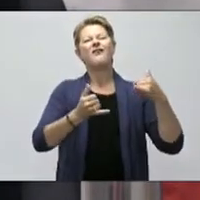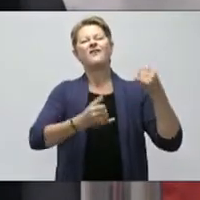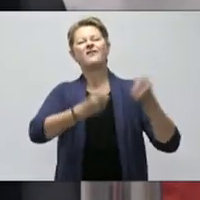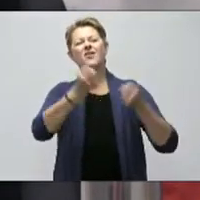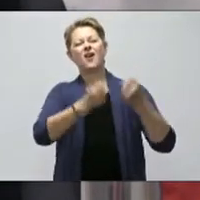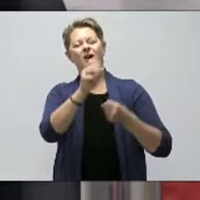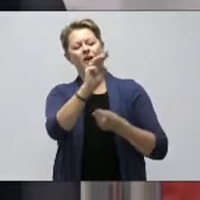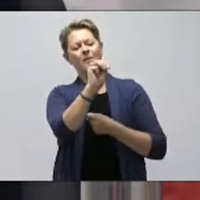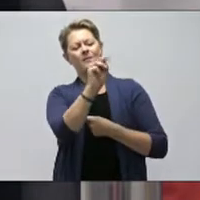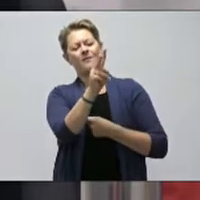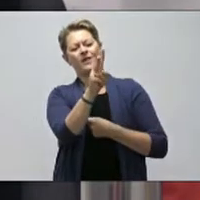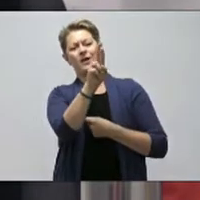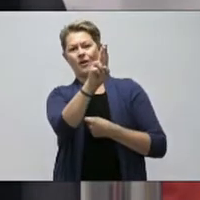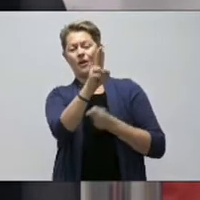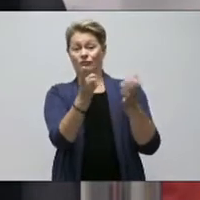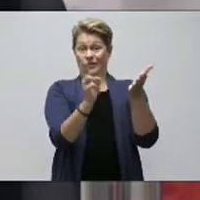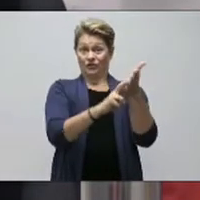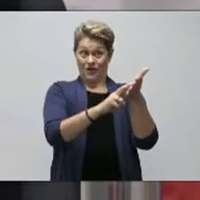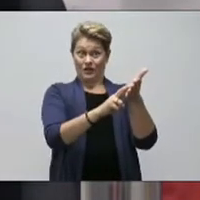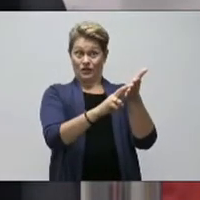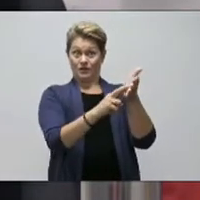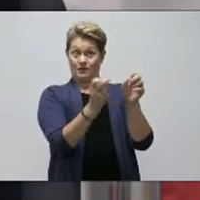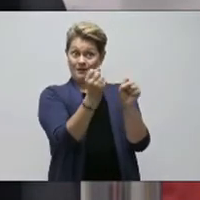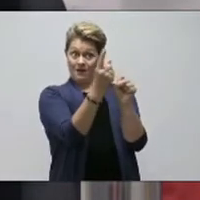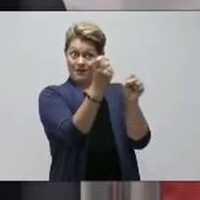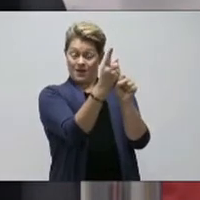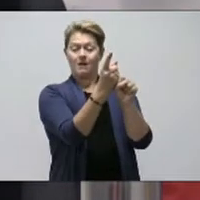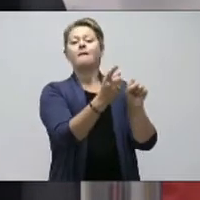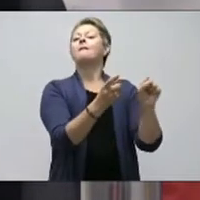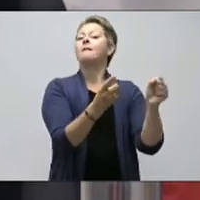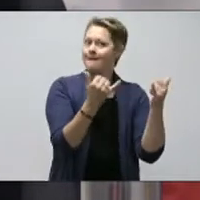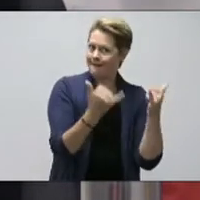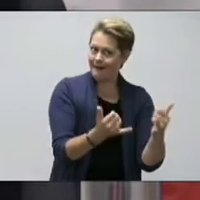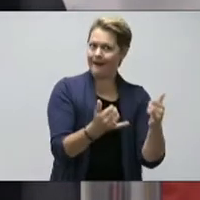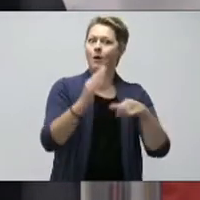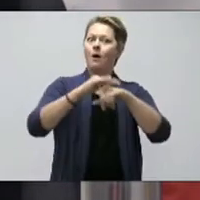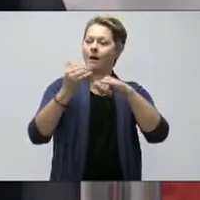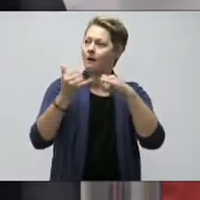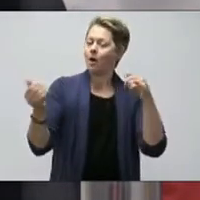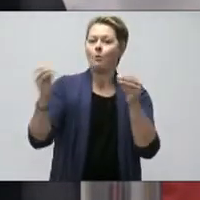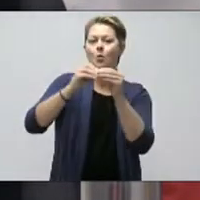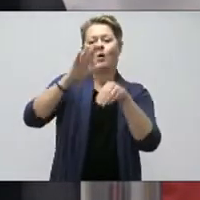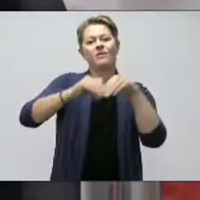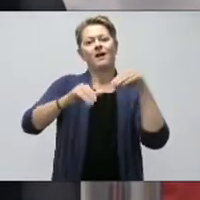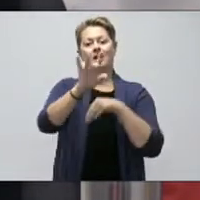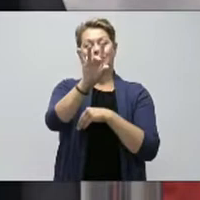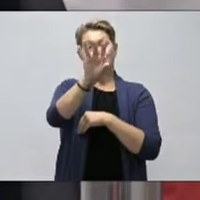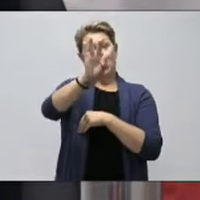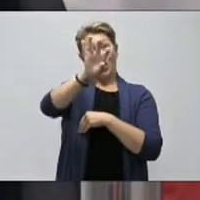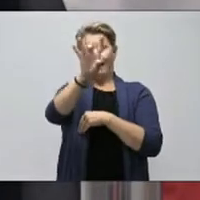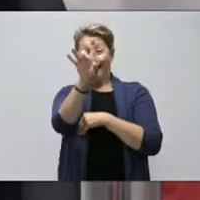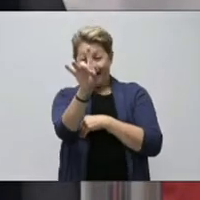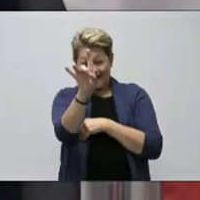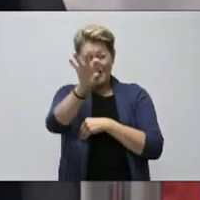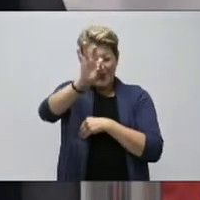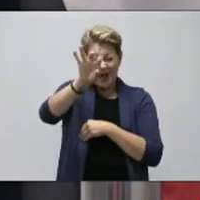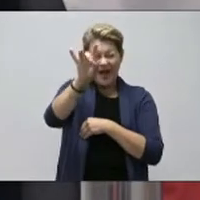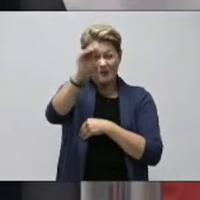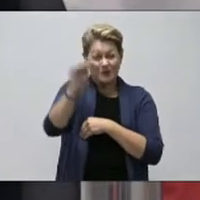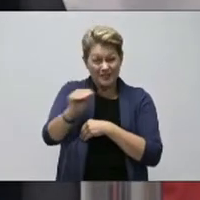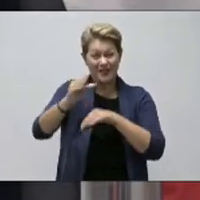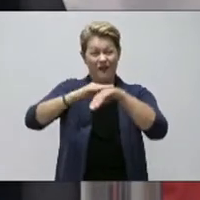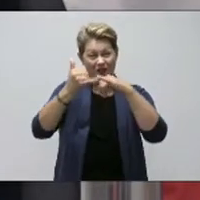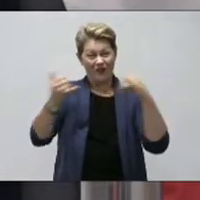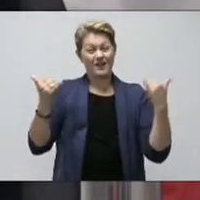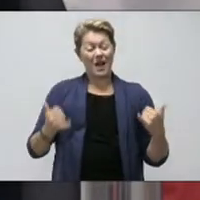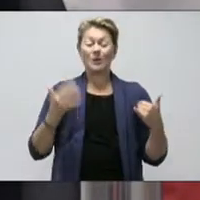they're up over 75% year-over-year, now with more than 98% completed online, which is incredible. As a